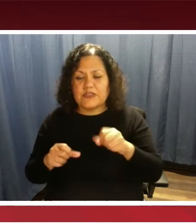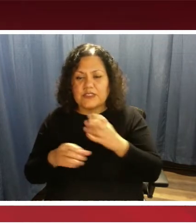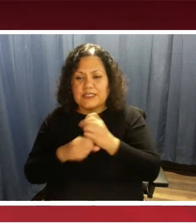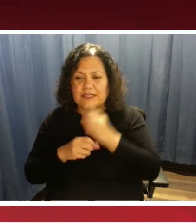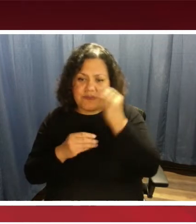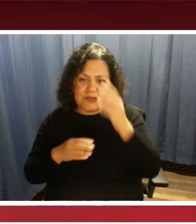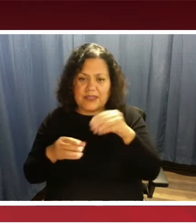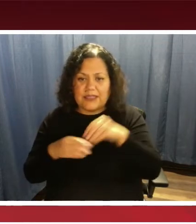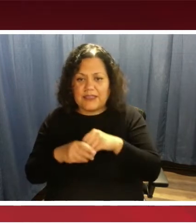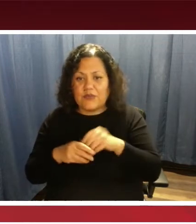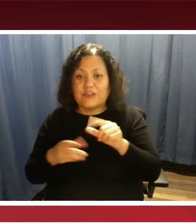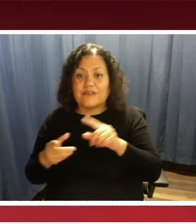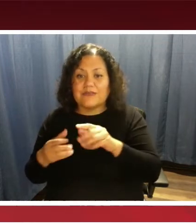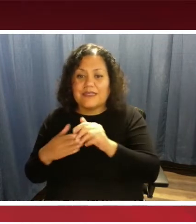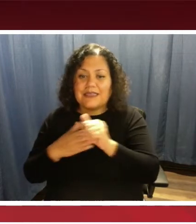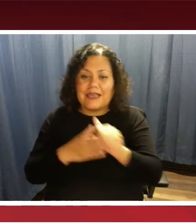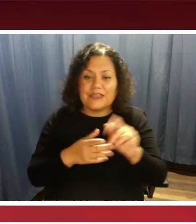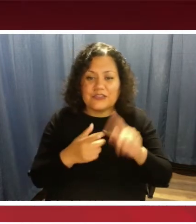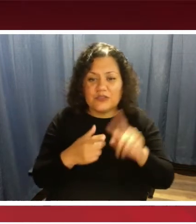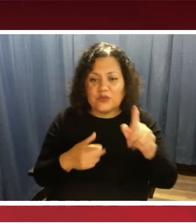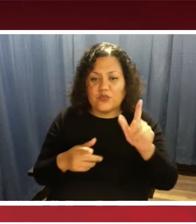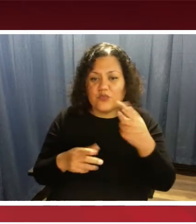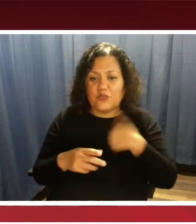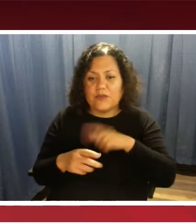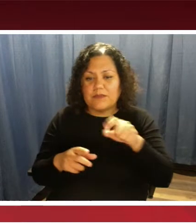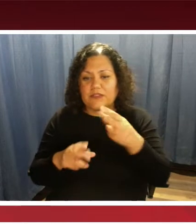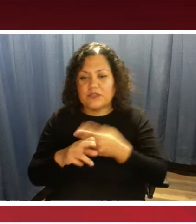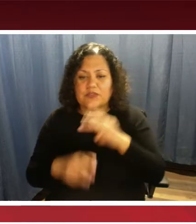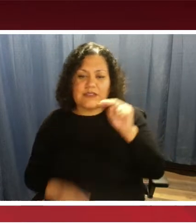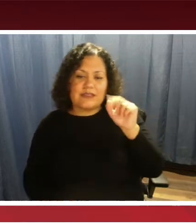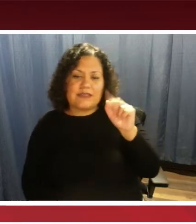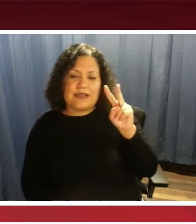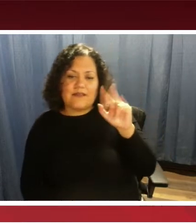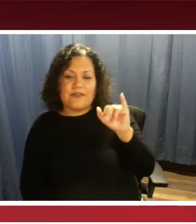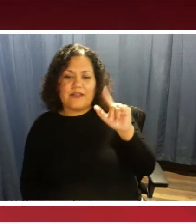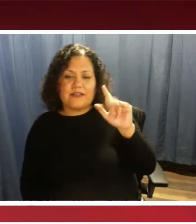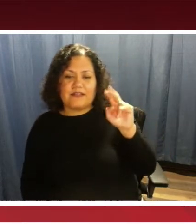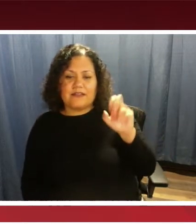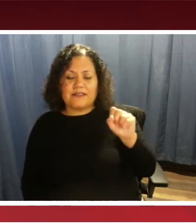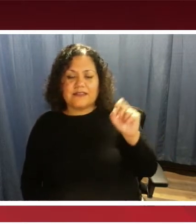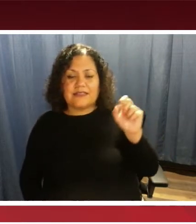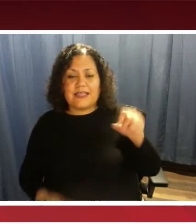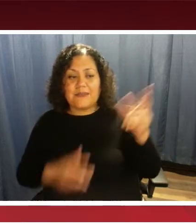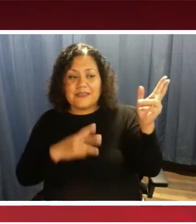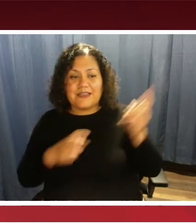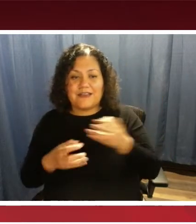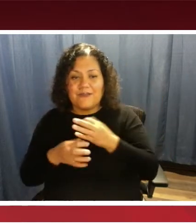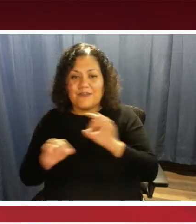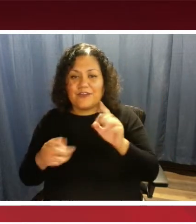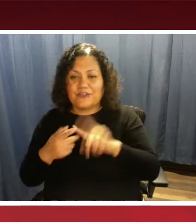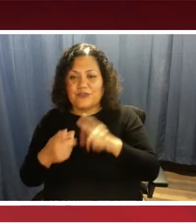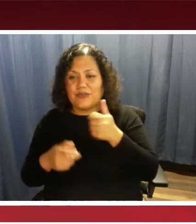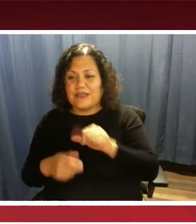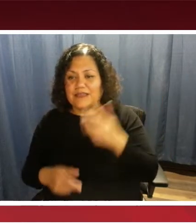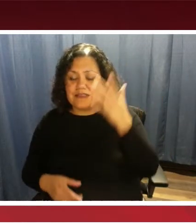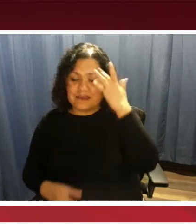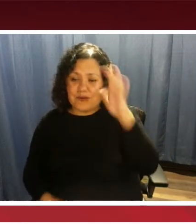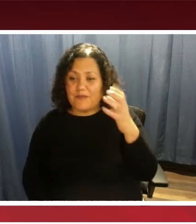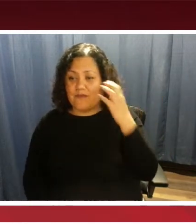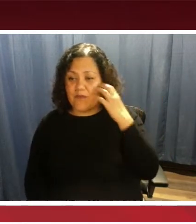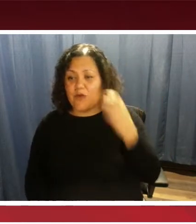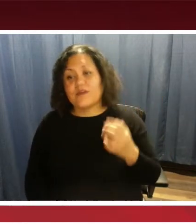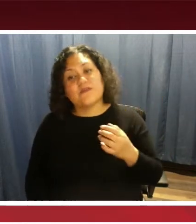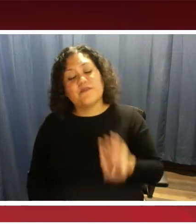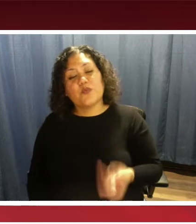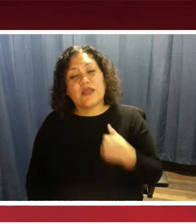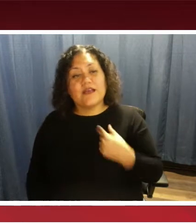guided to them, we must use the NaviLens apps, which can be downloaded for free onto any smartphone. And there are